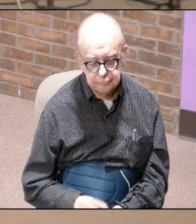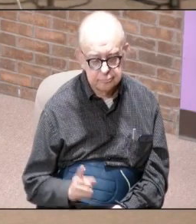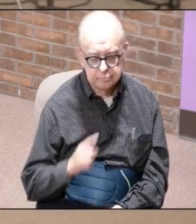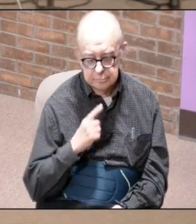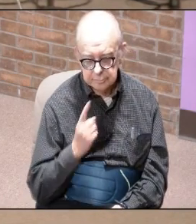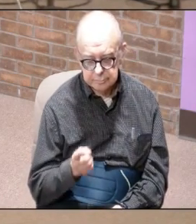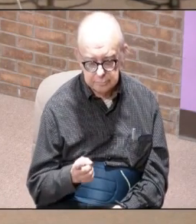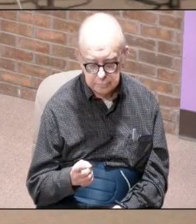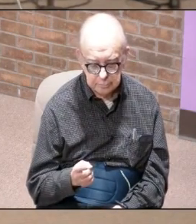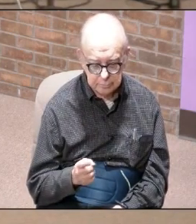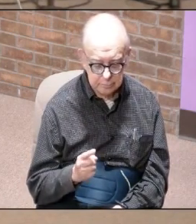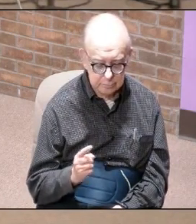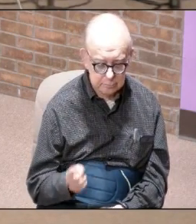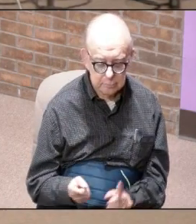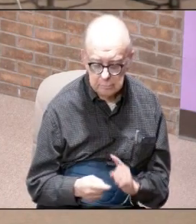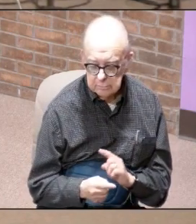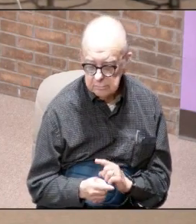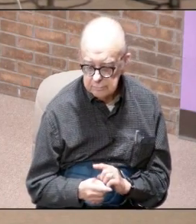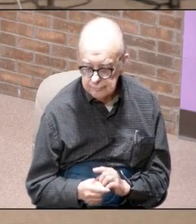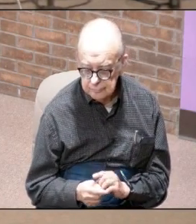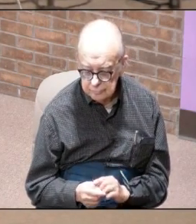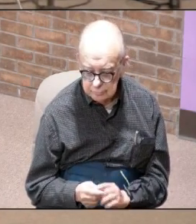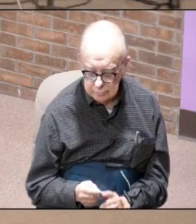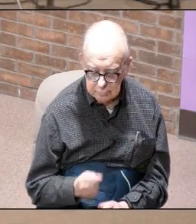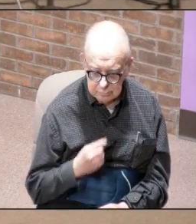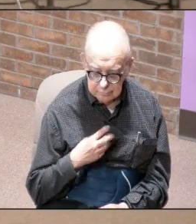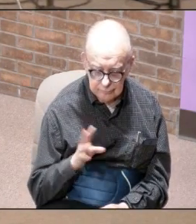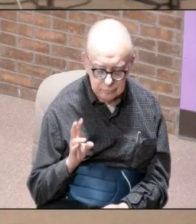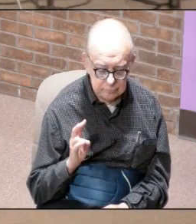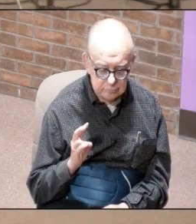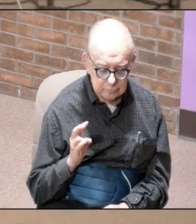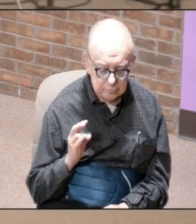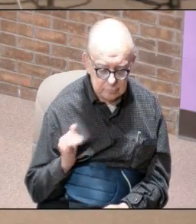when he said and I turned and I saw the seven golden